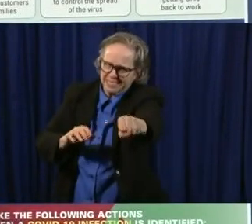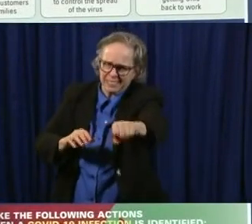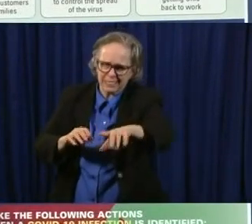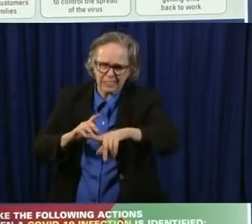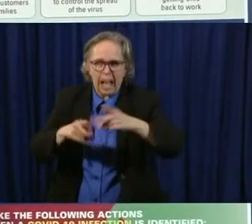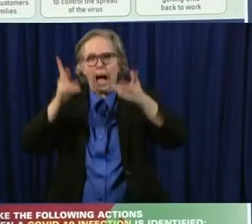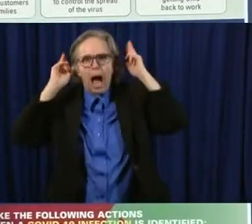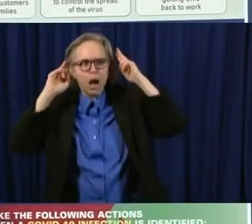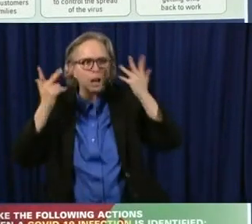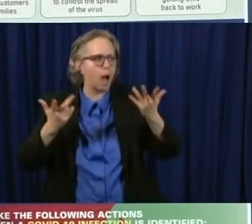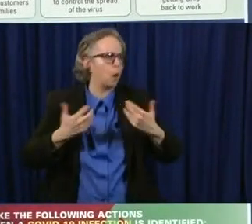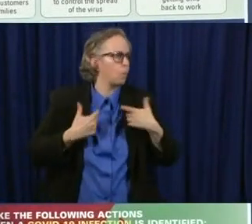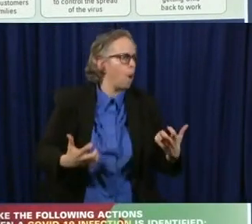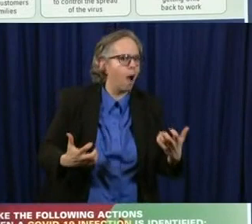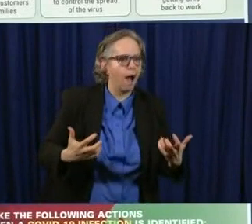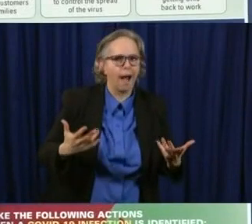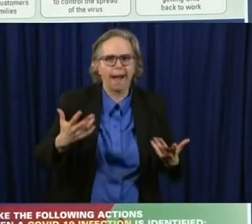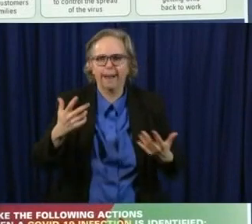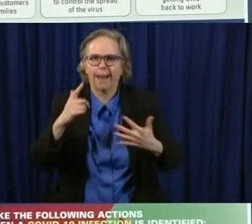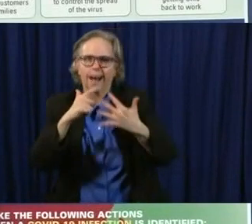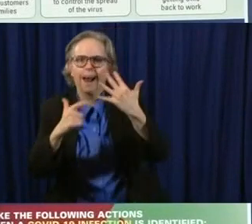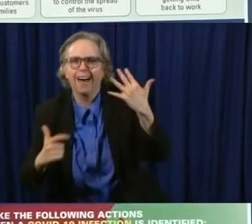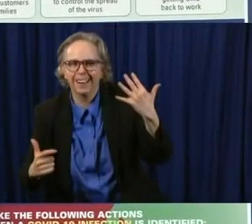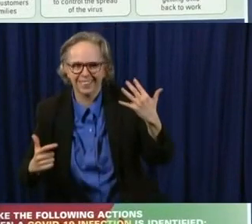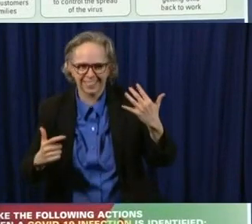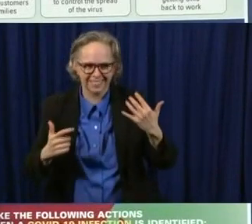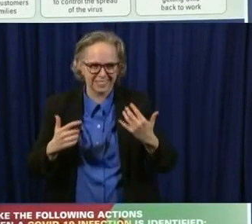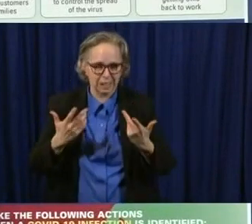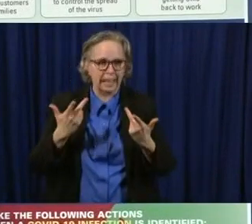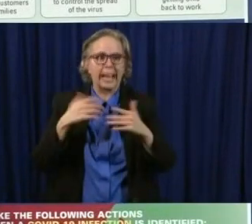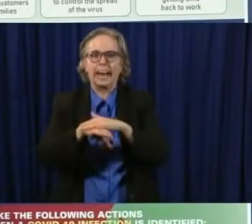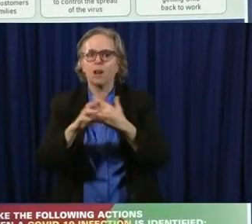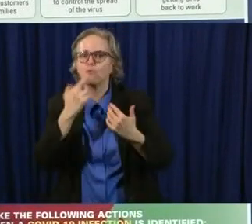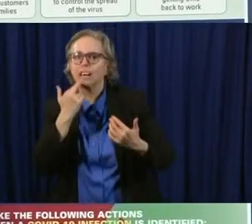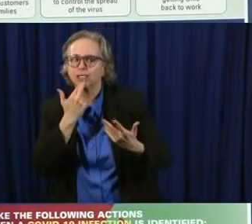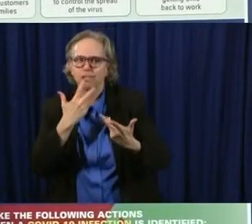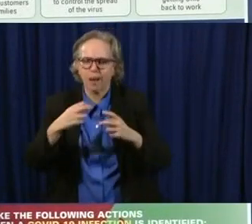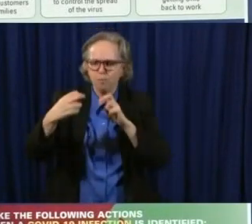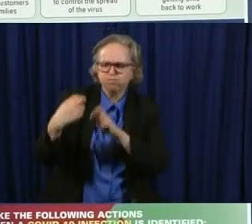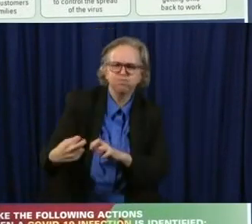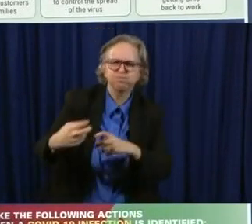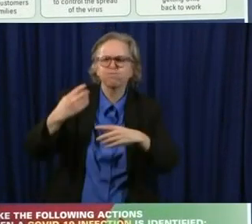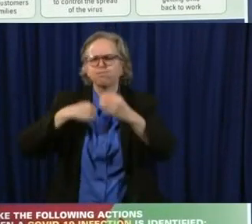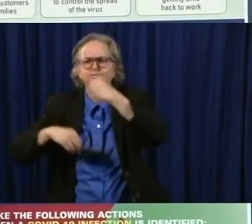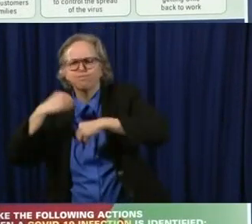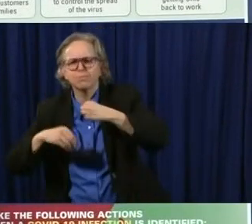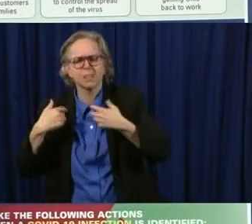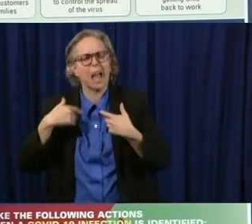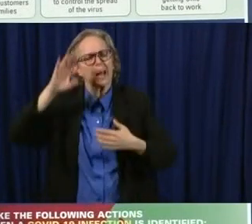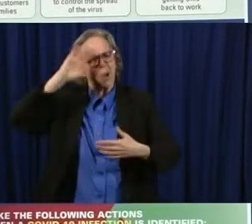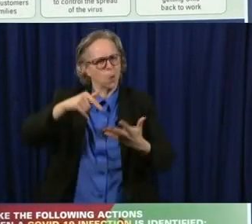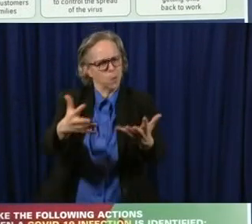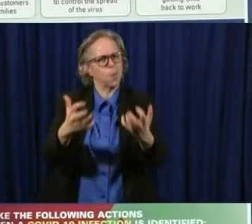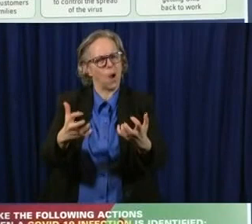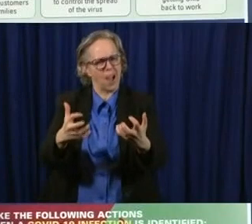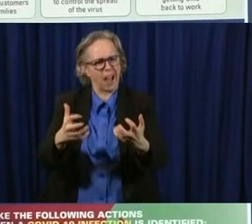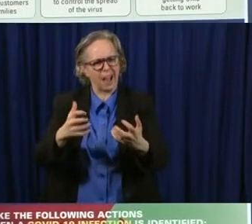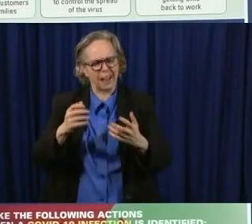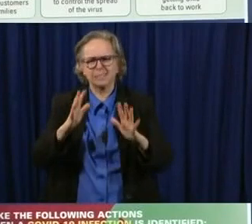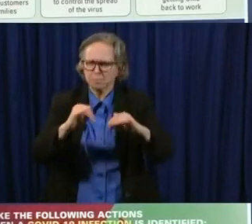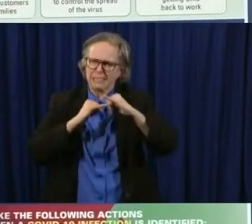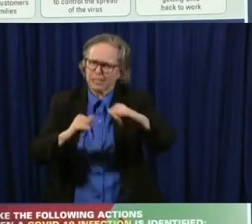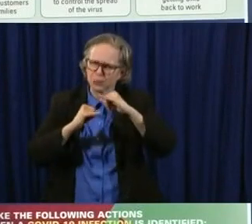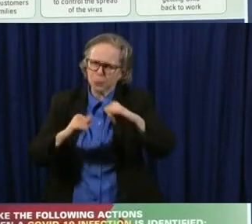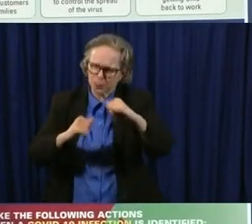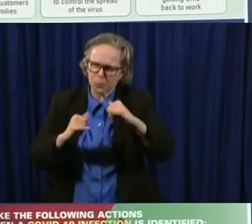Uh, people want to go back, uh, to restaurants. And all those things we're anxious to do as well. But we've